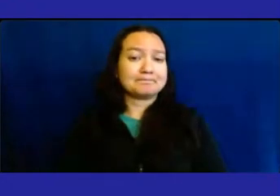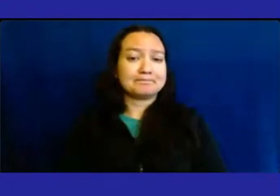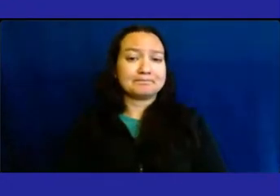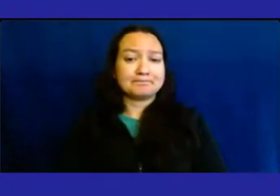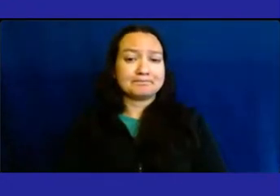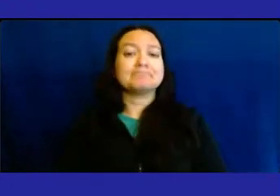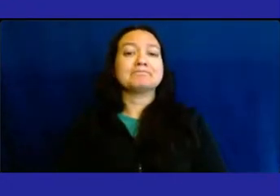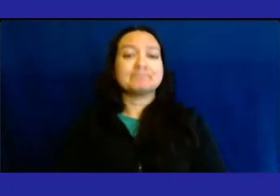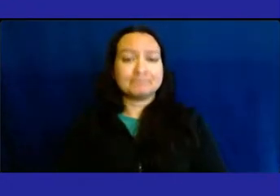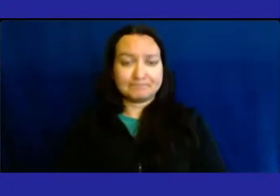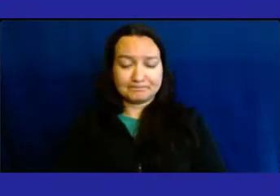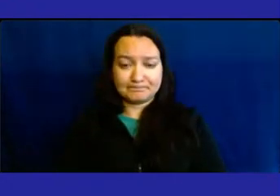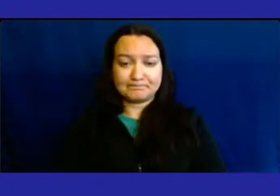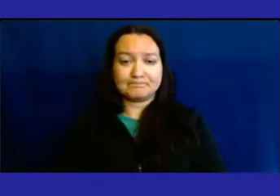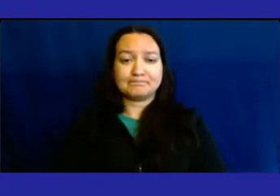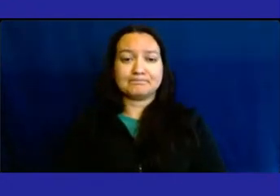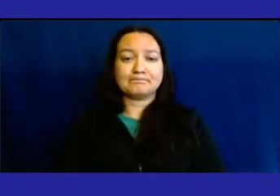infrastructure.